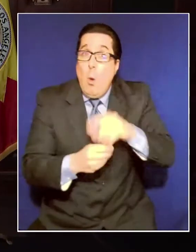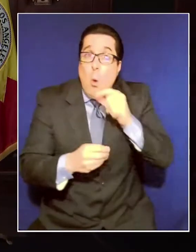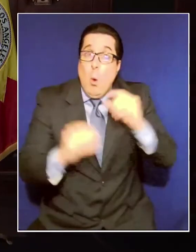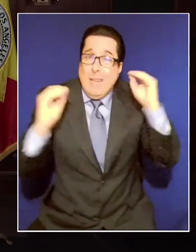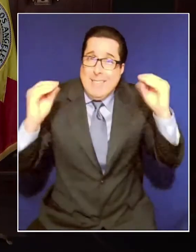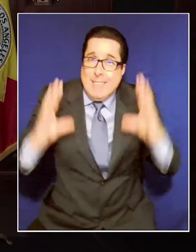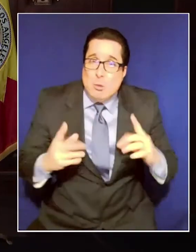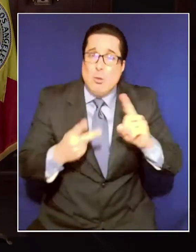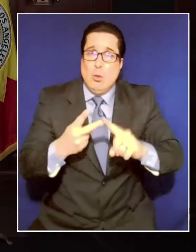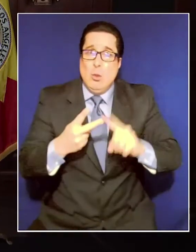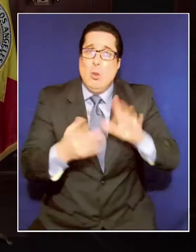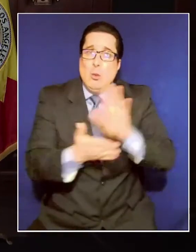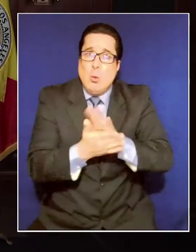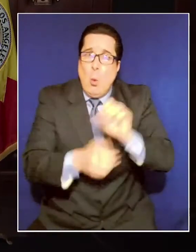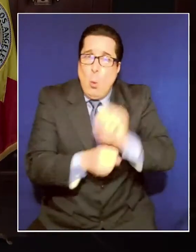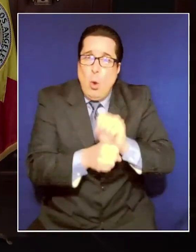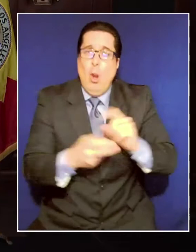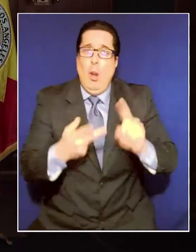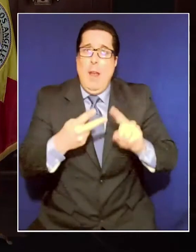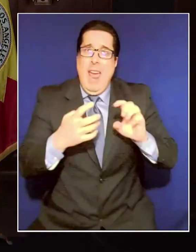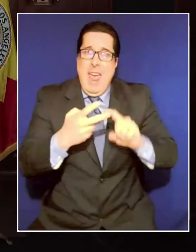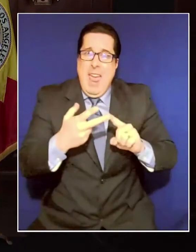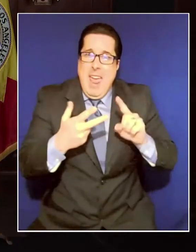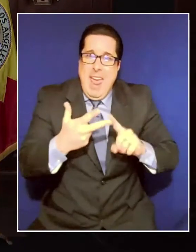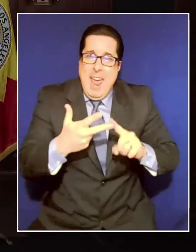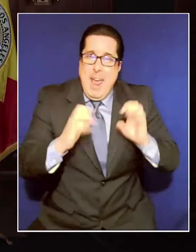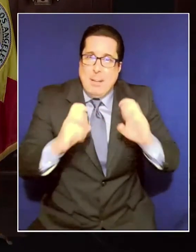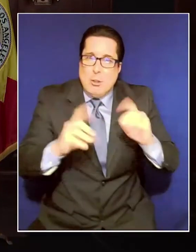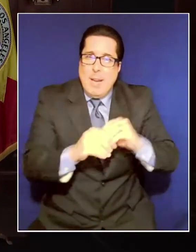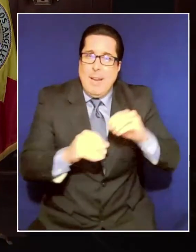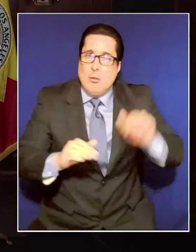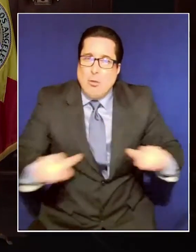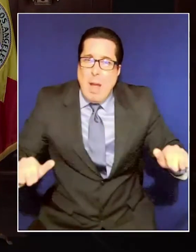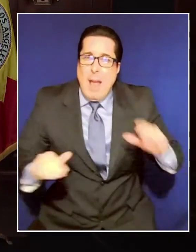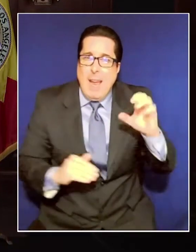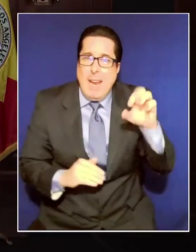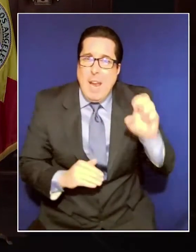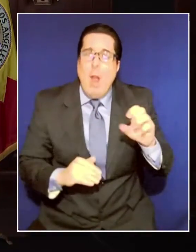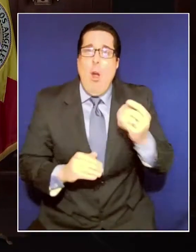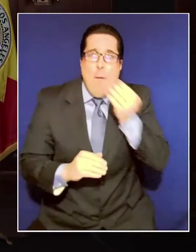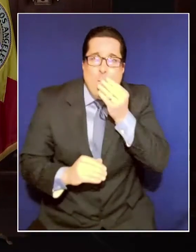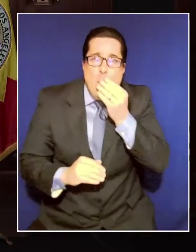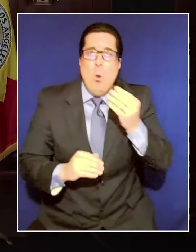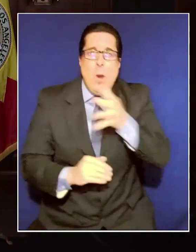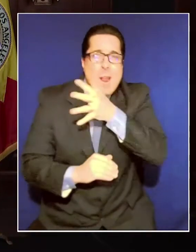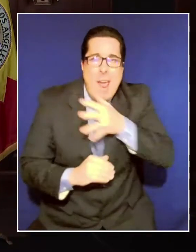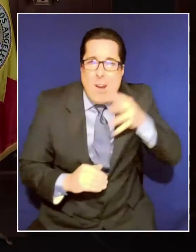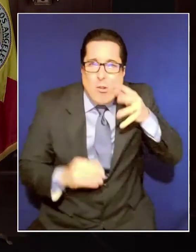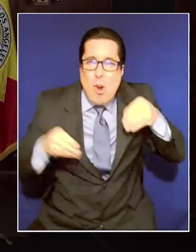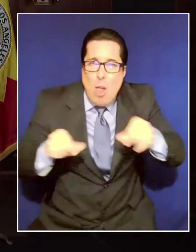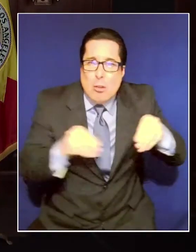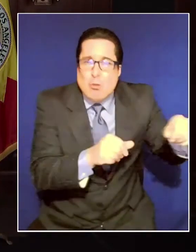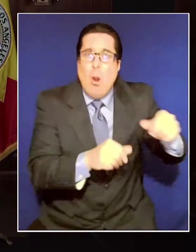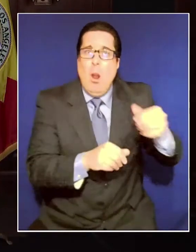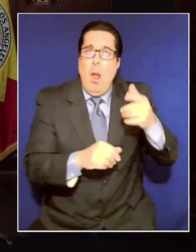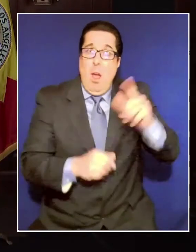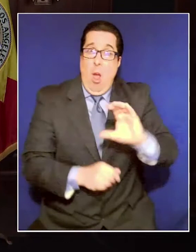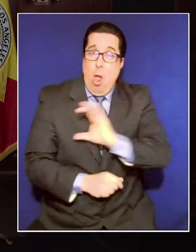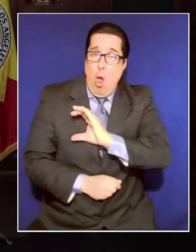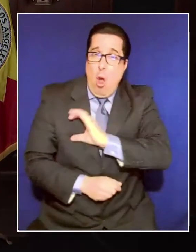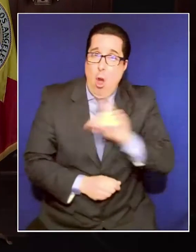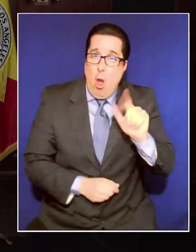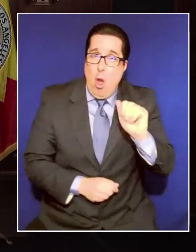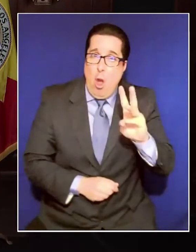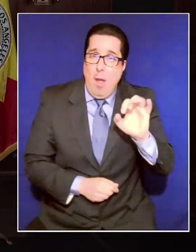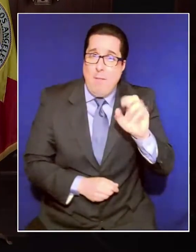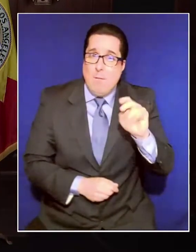education and child care, food and agriculture, and emergency service and law enforcement, which they've also said they've applied